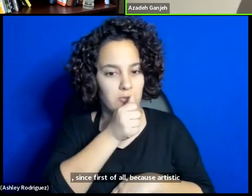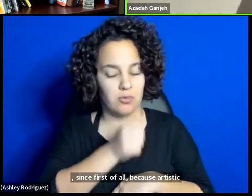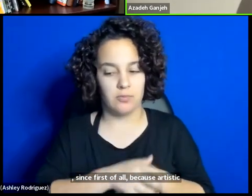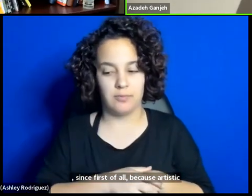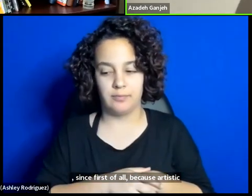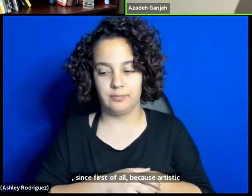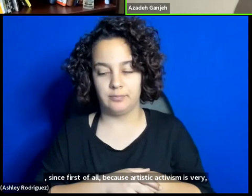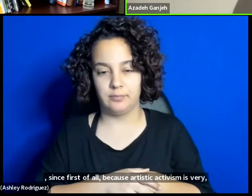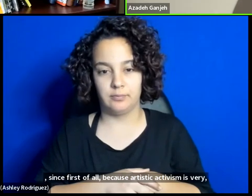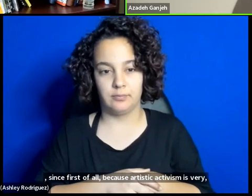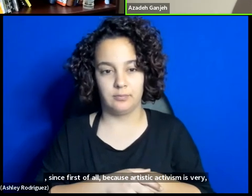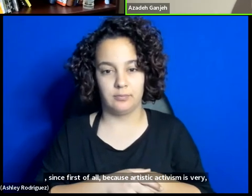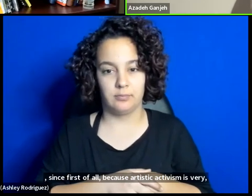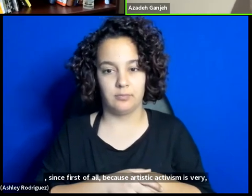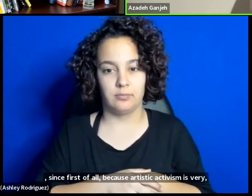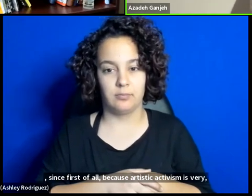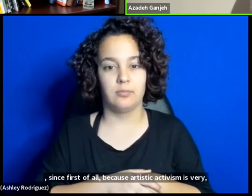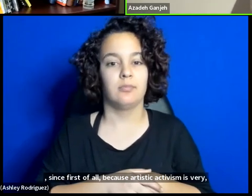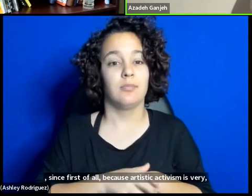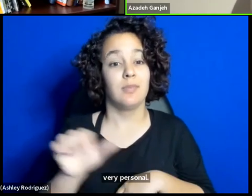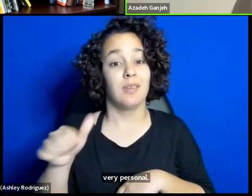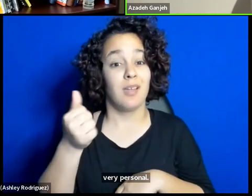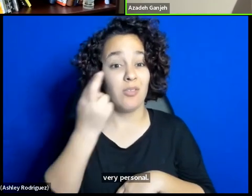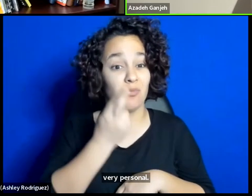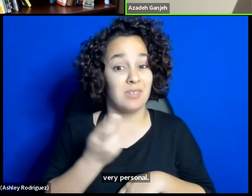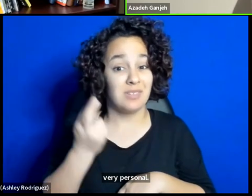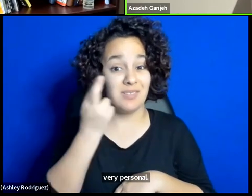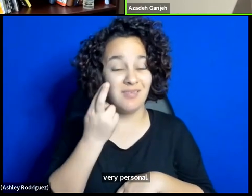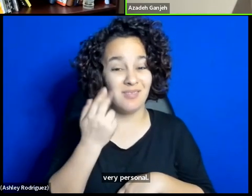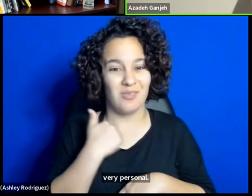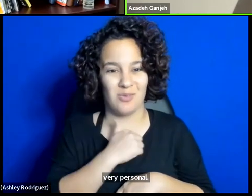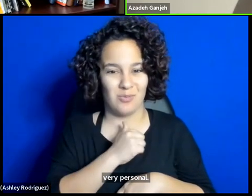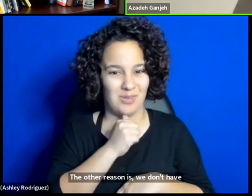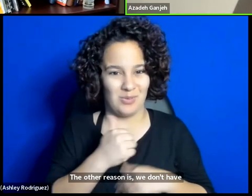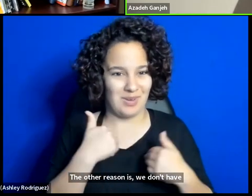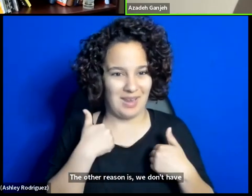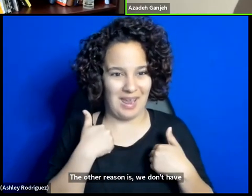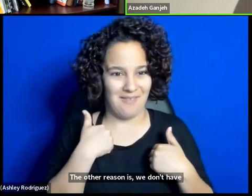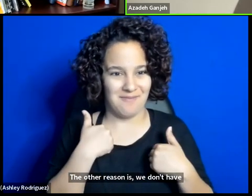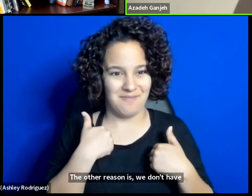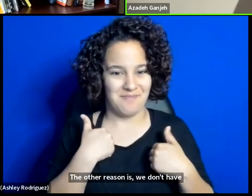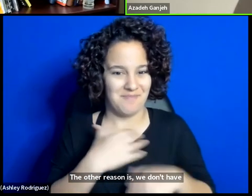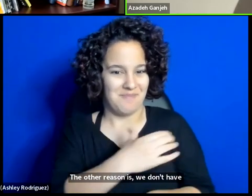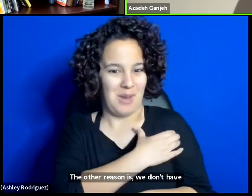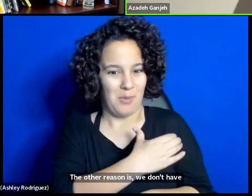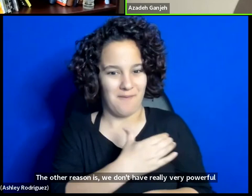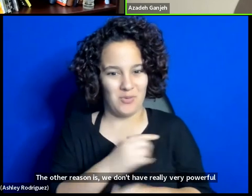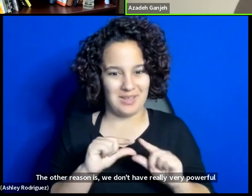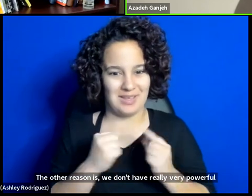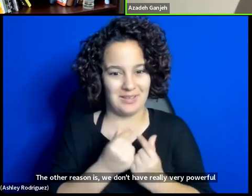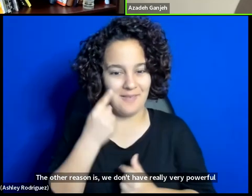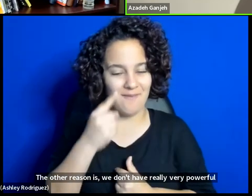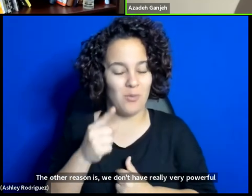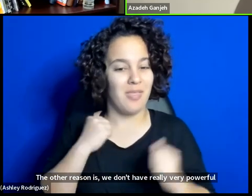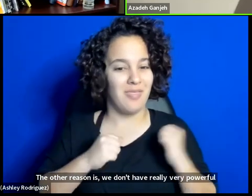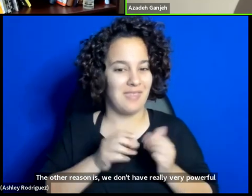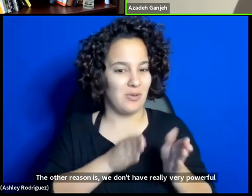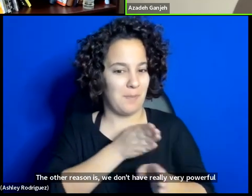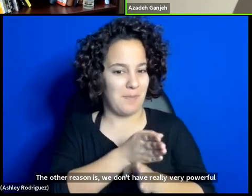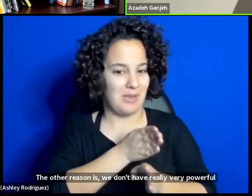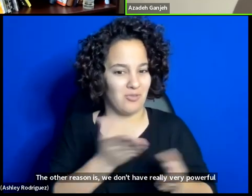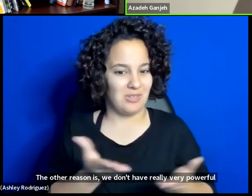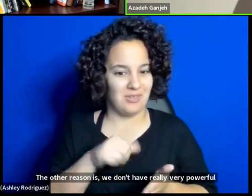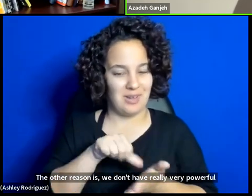The other reason is we don't have really very powerful guilds for theater makers in Iran.